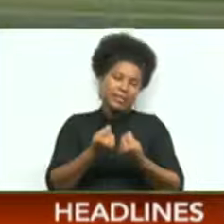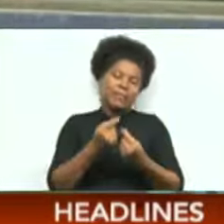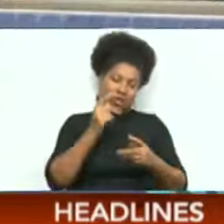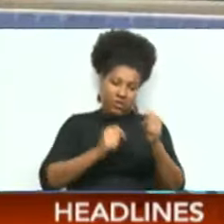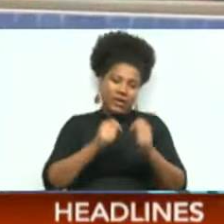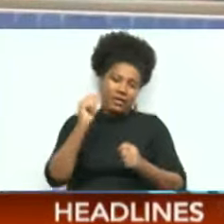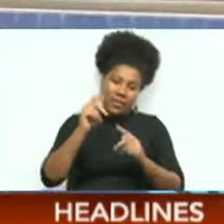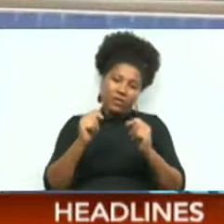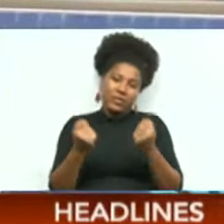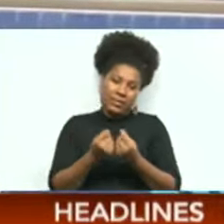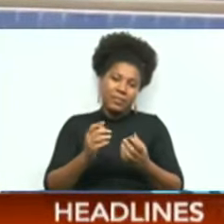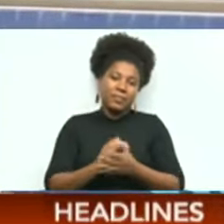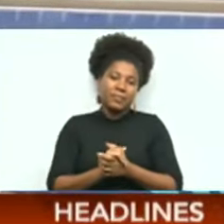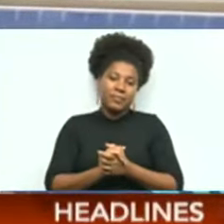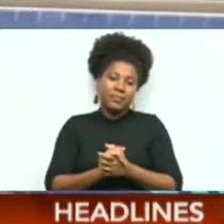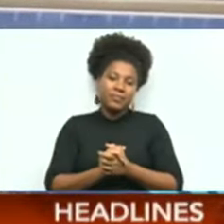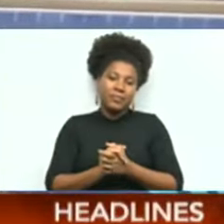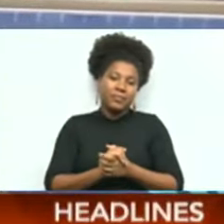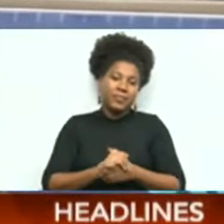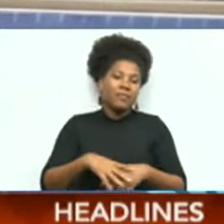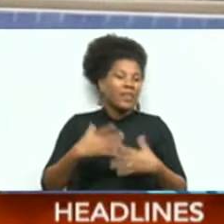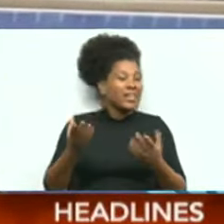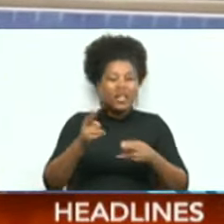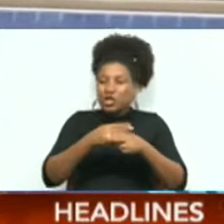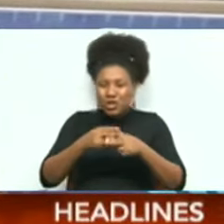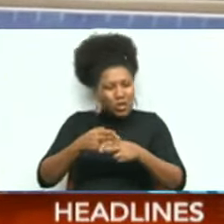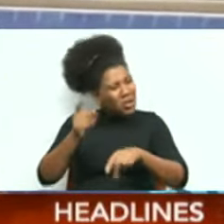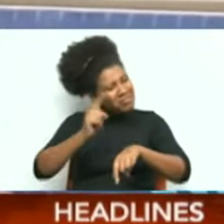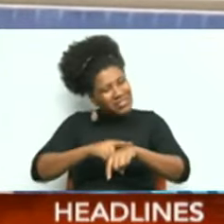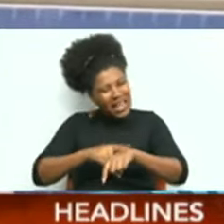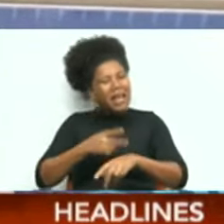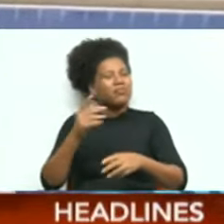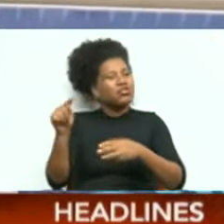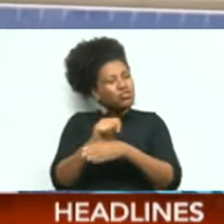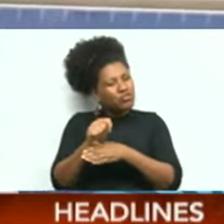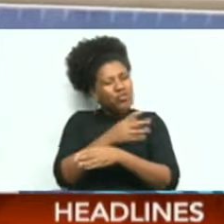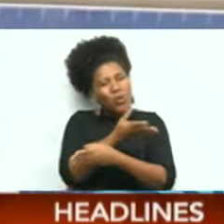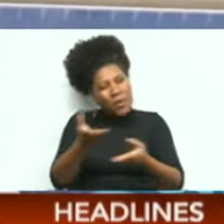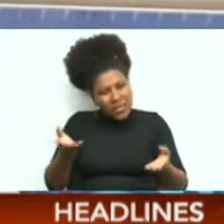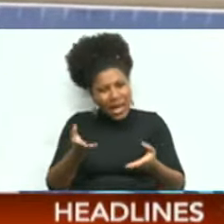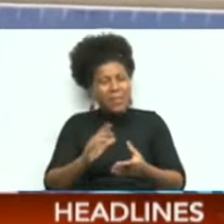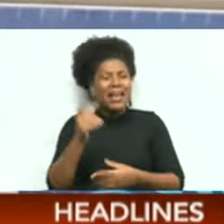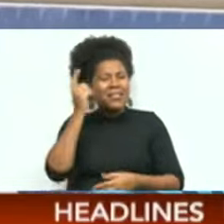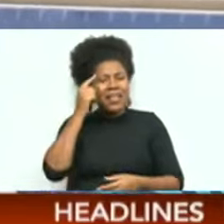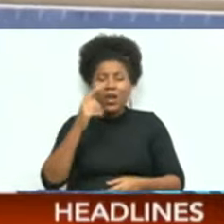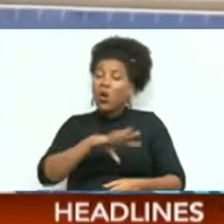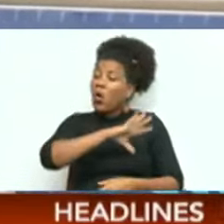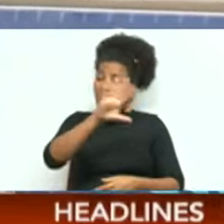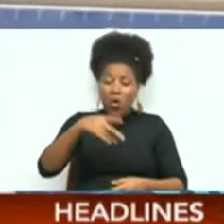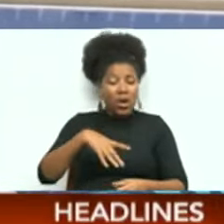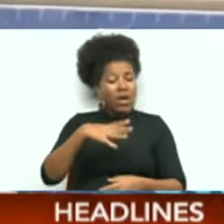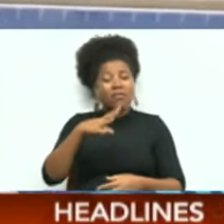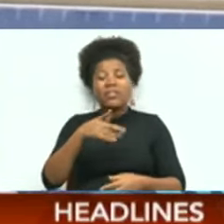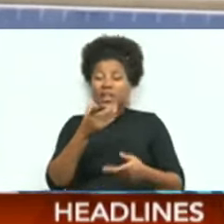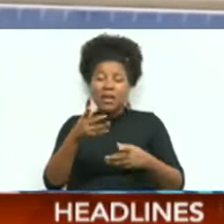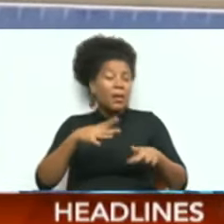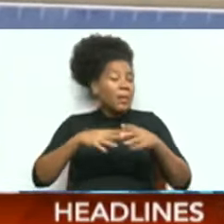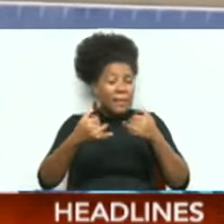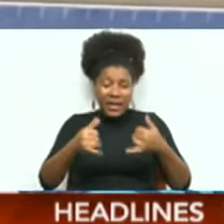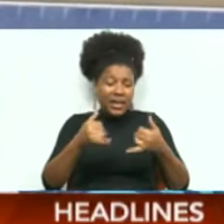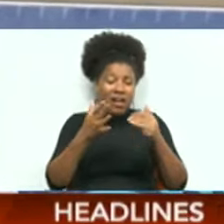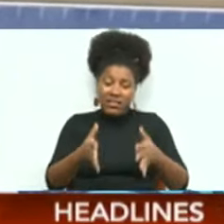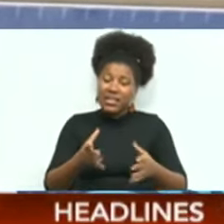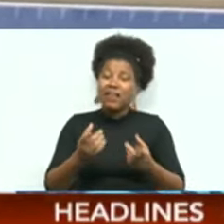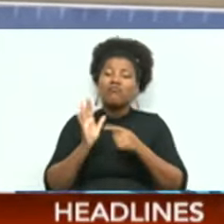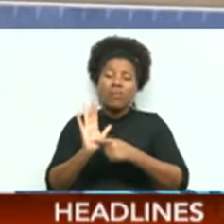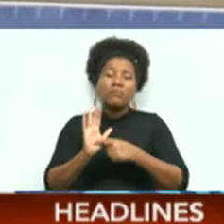John revamped the team in a very short space of time and I thought that all of the kids acquitted themselves very well and today